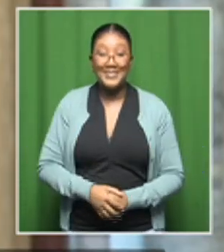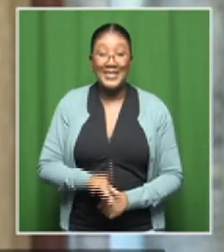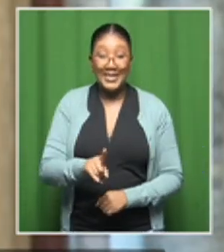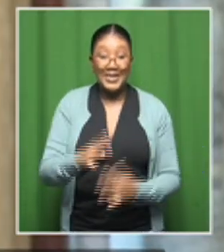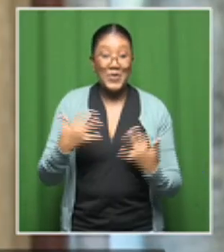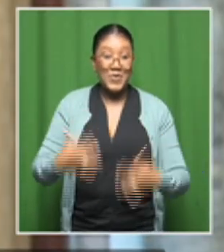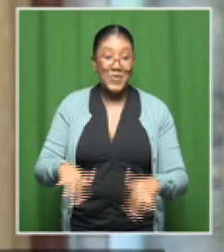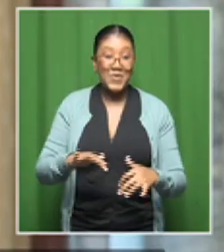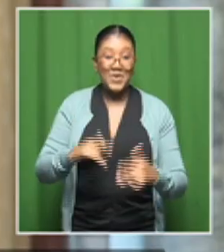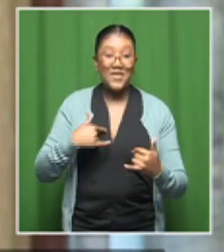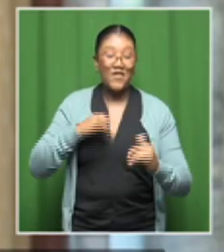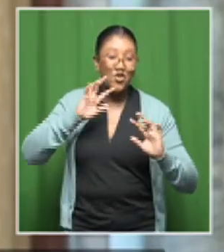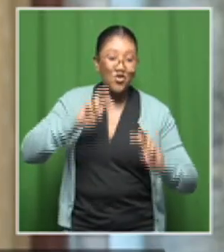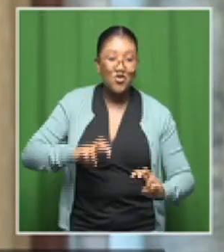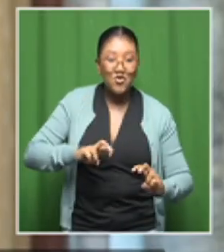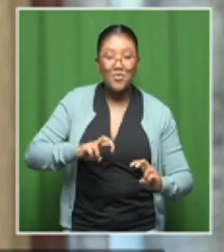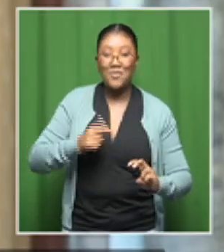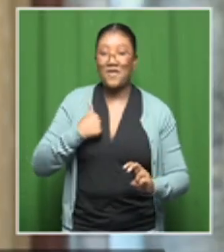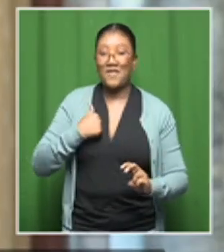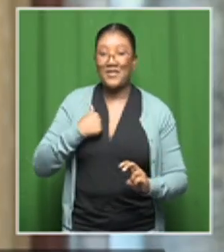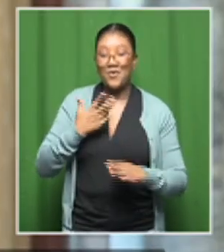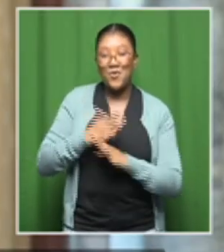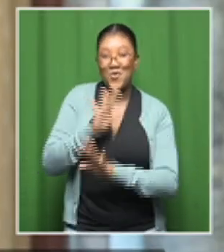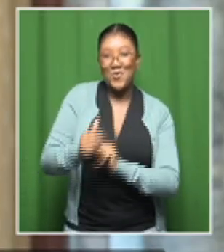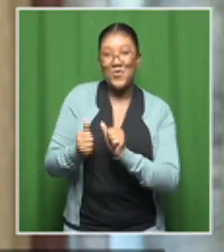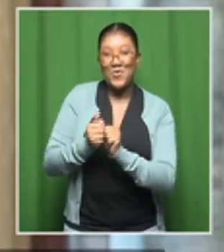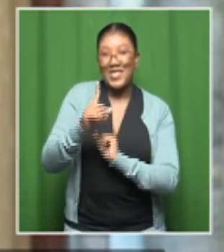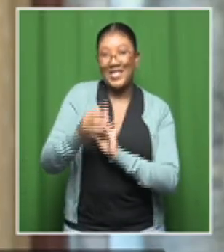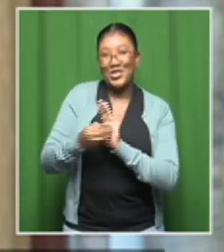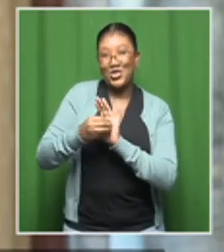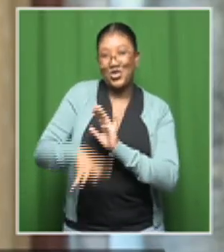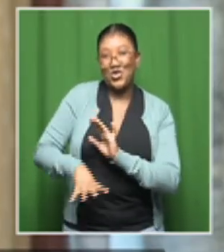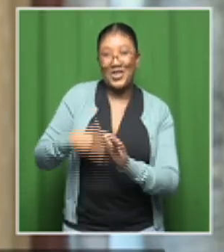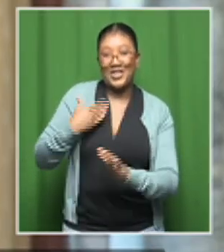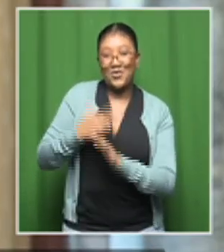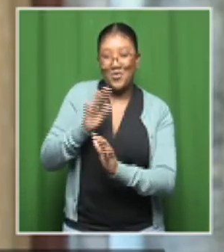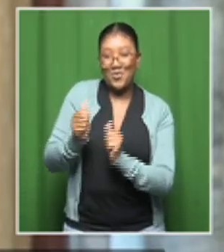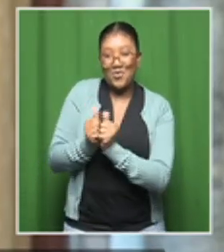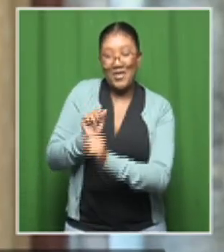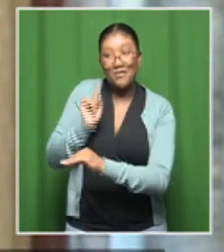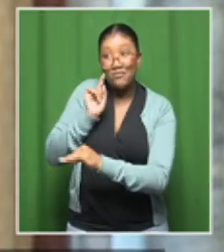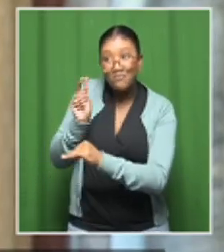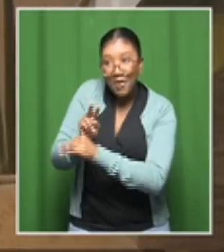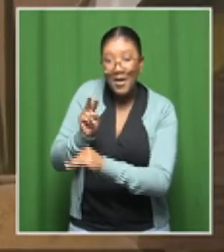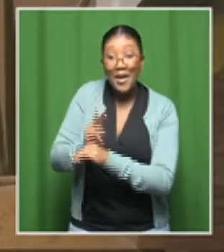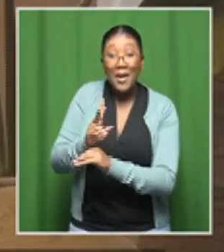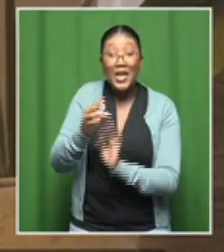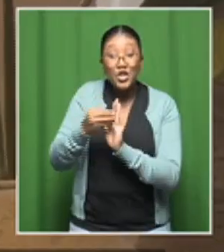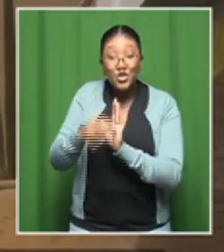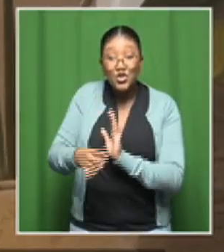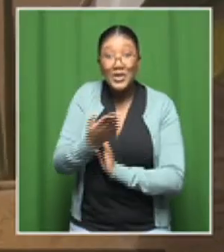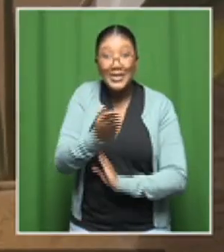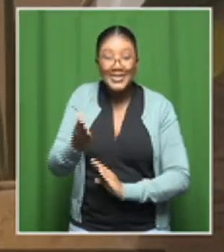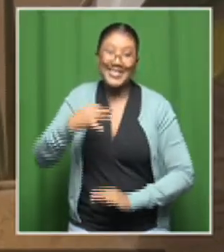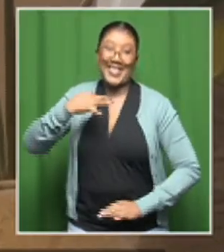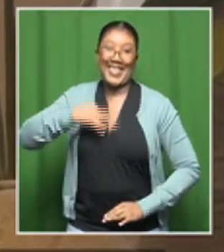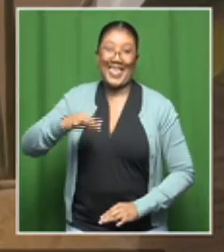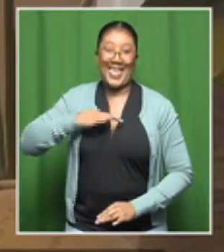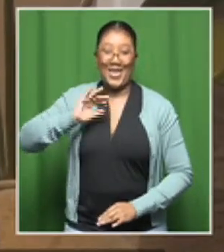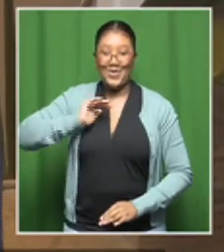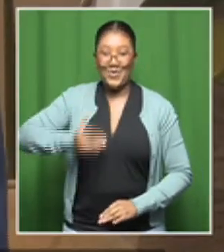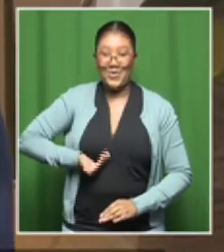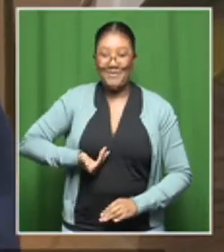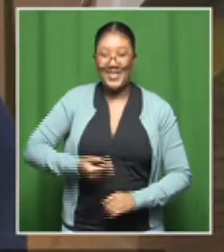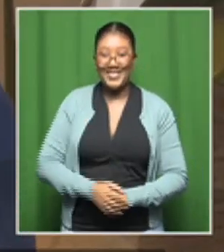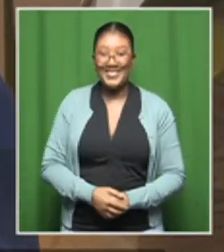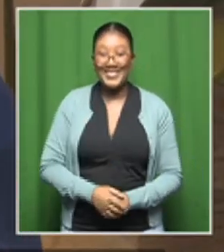marvelous group of students that are mentoring, mostly women. So this is why I wanted her